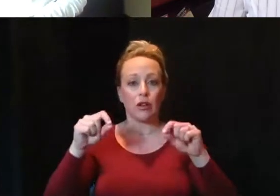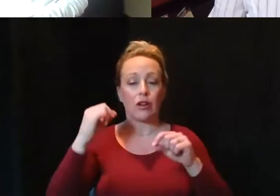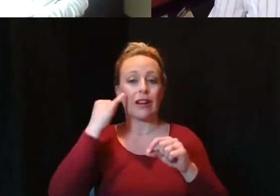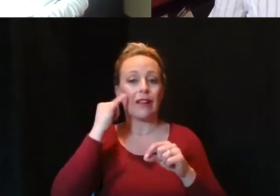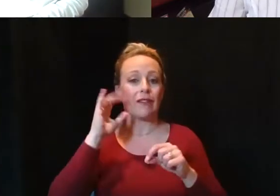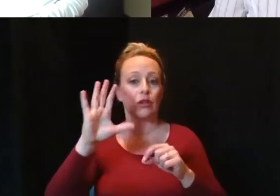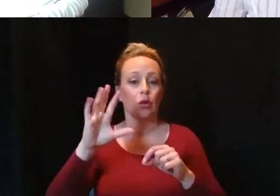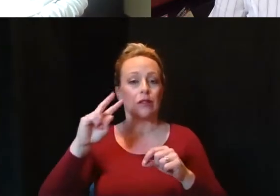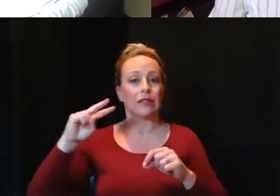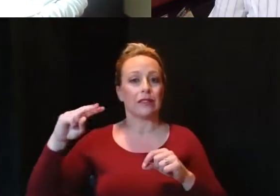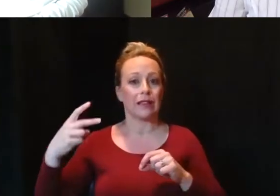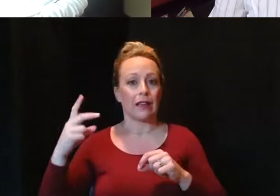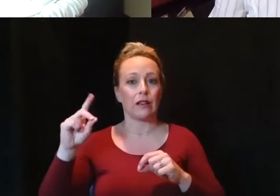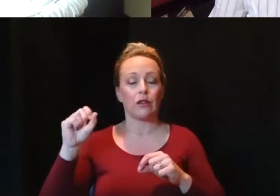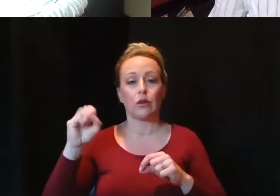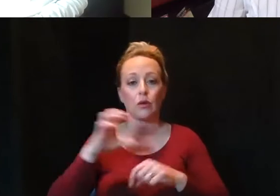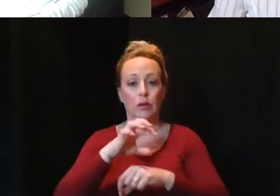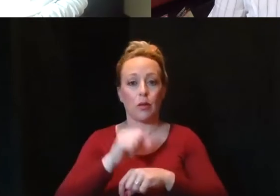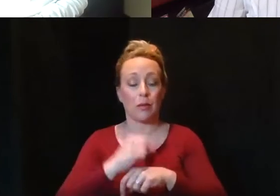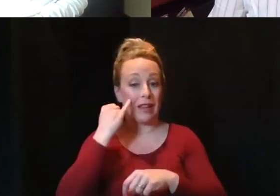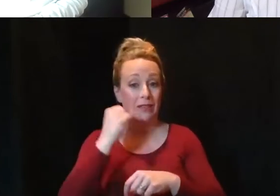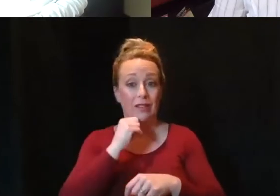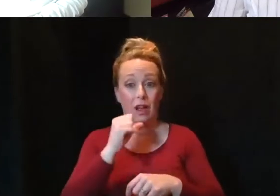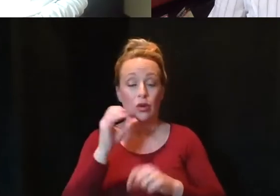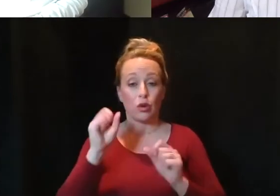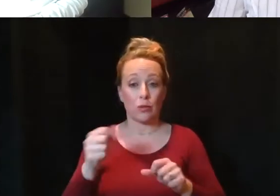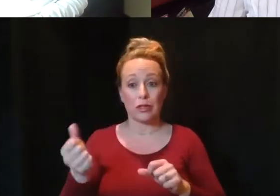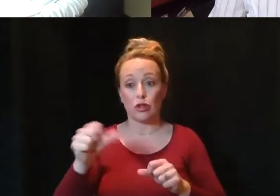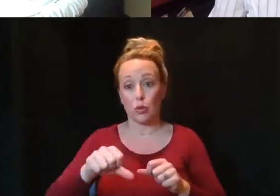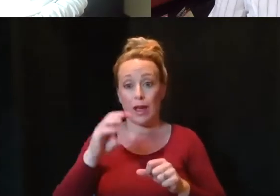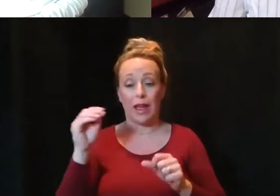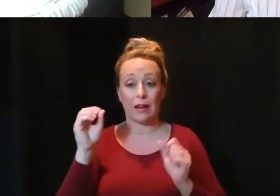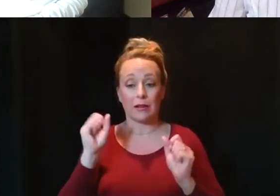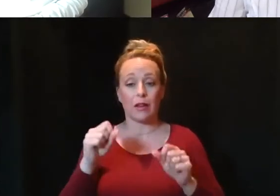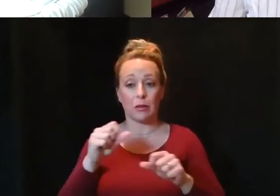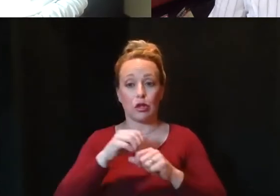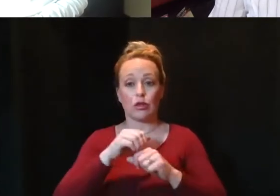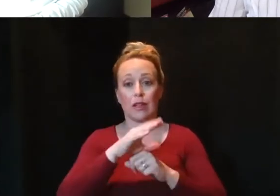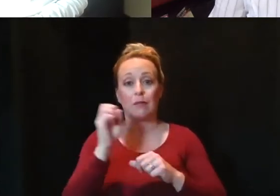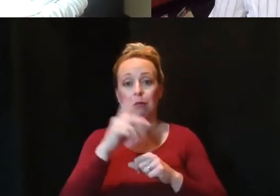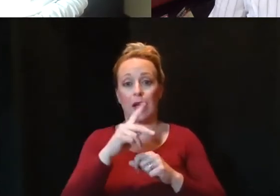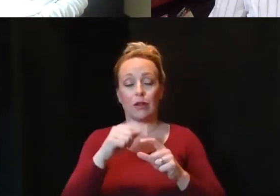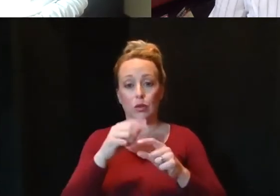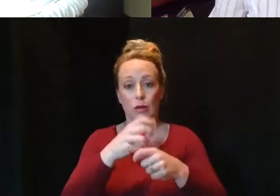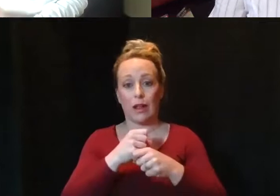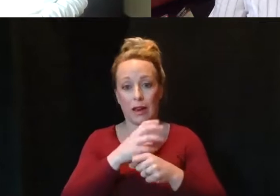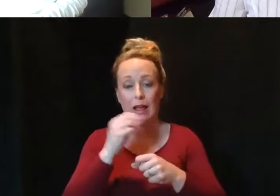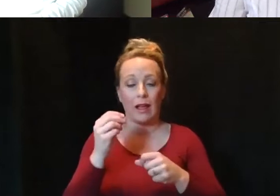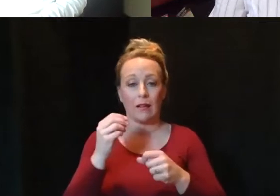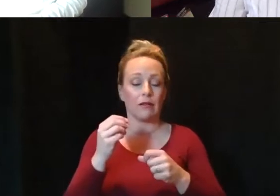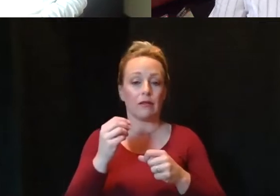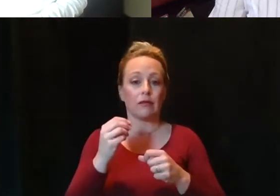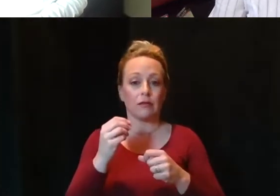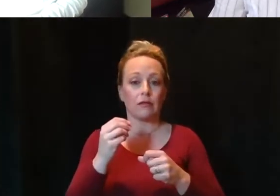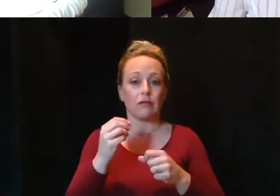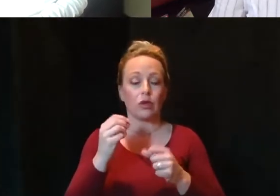You could be turned away without it, and you might be sent back to get it, and you can return later that day, and we will honor your